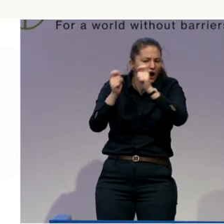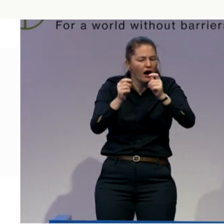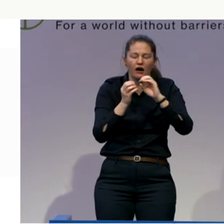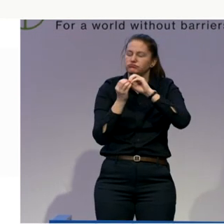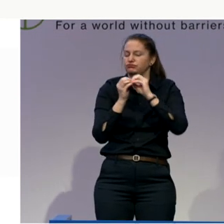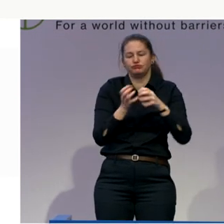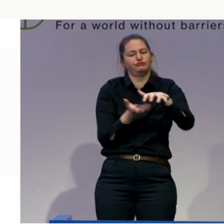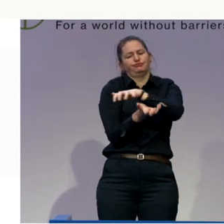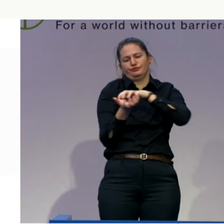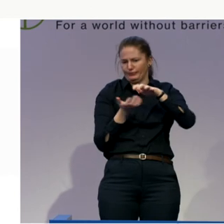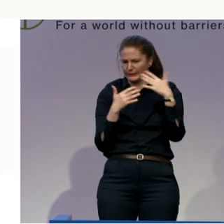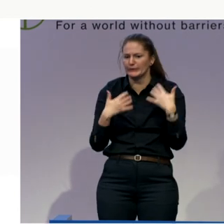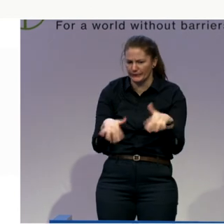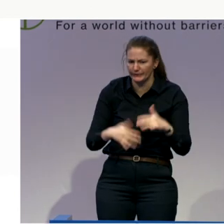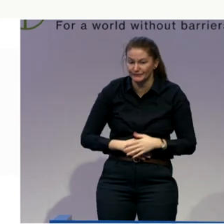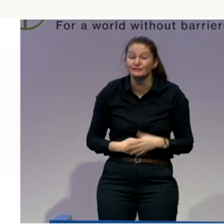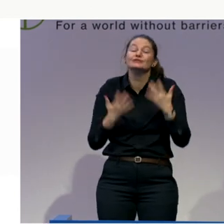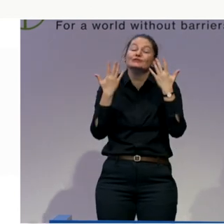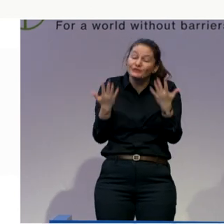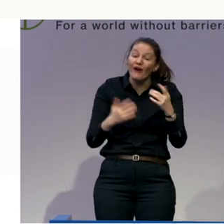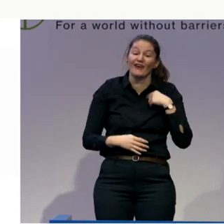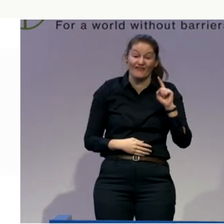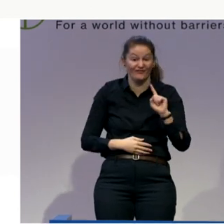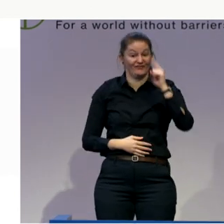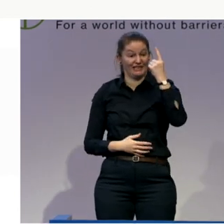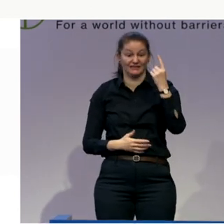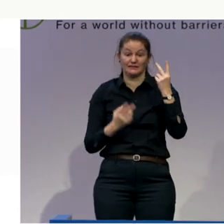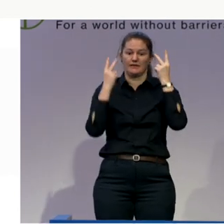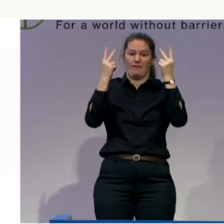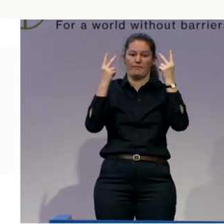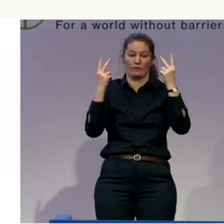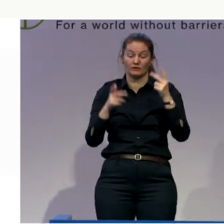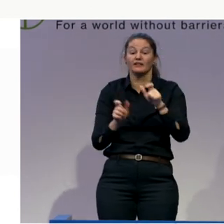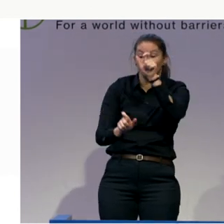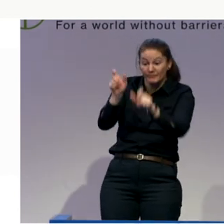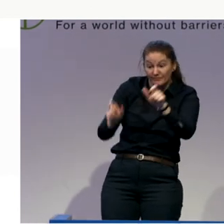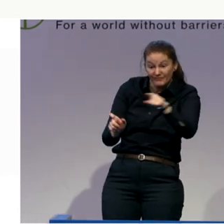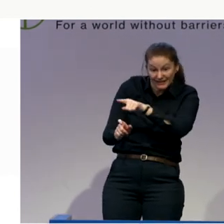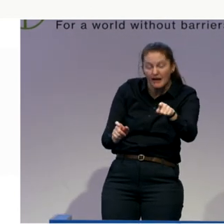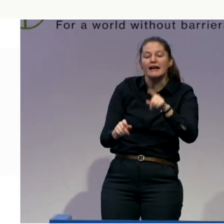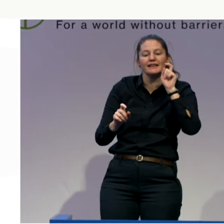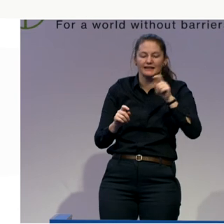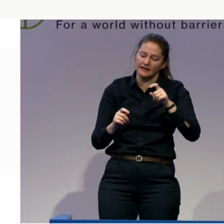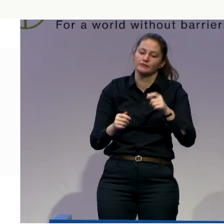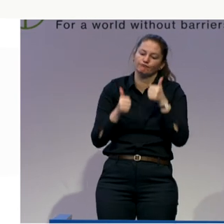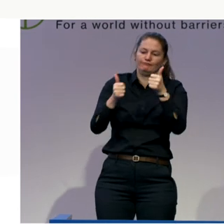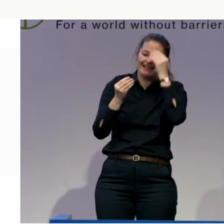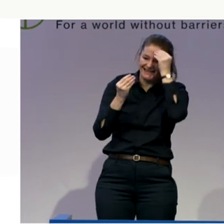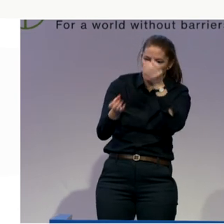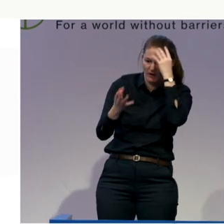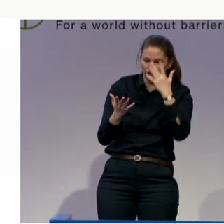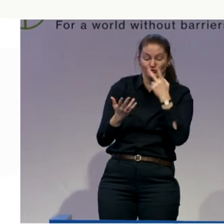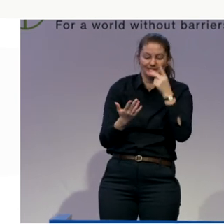people need to be better informed. That's one major lesson from our research. So we